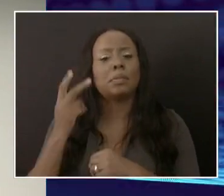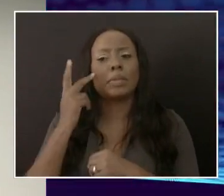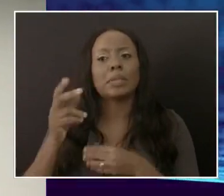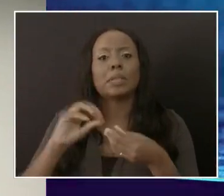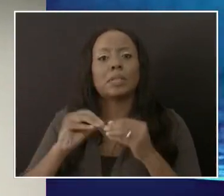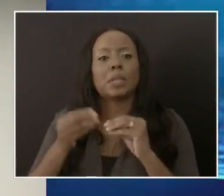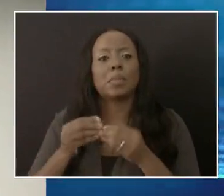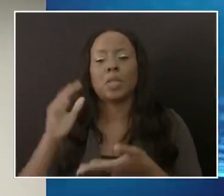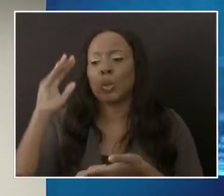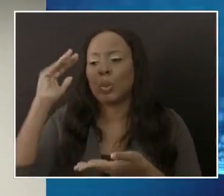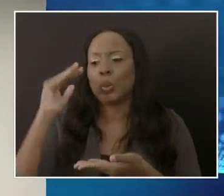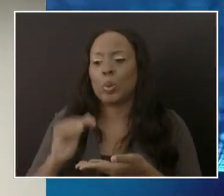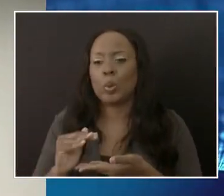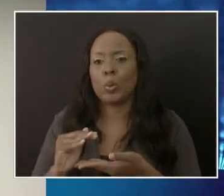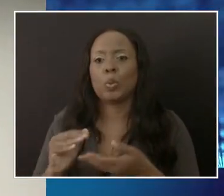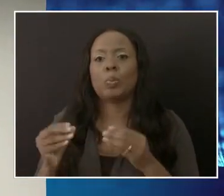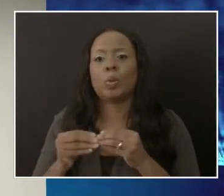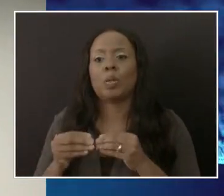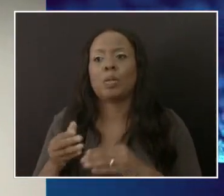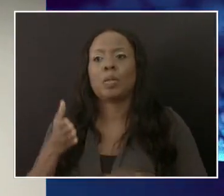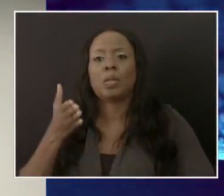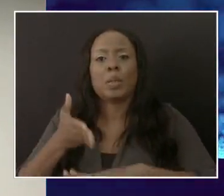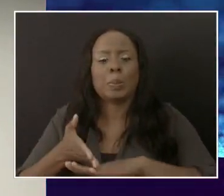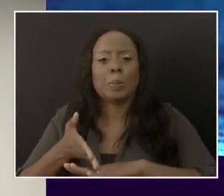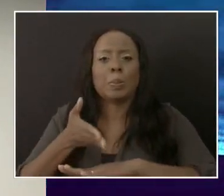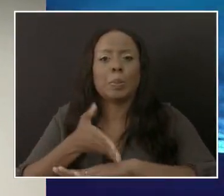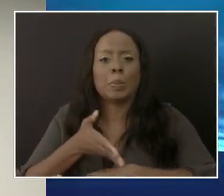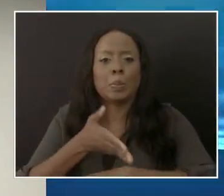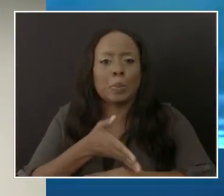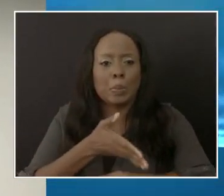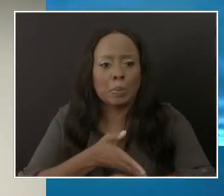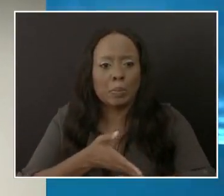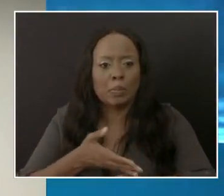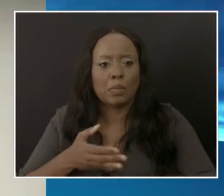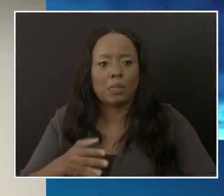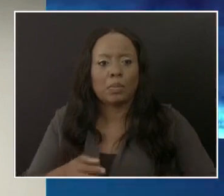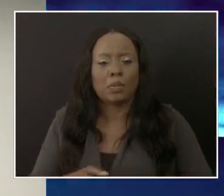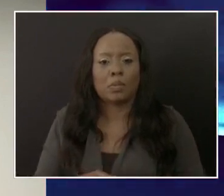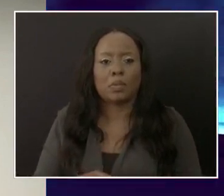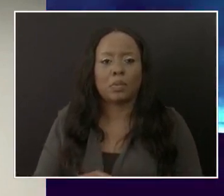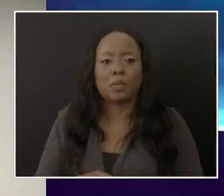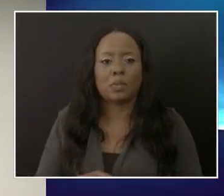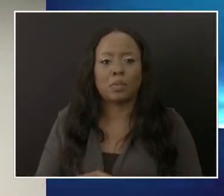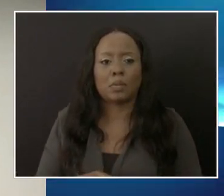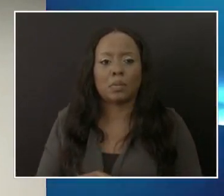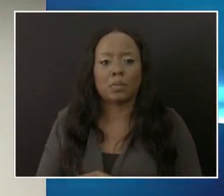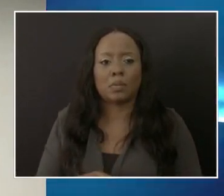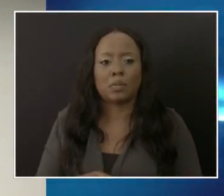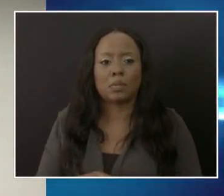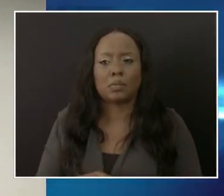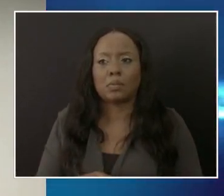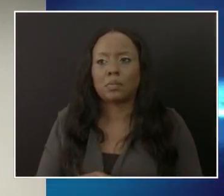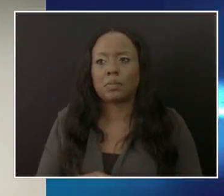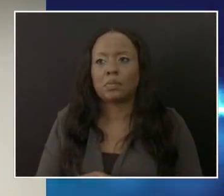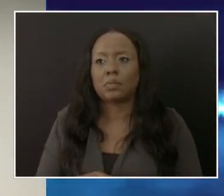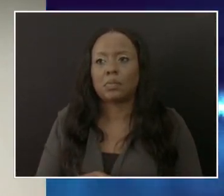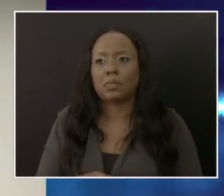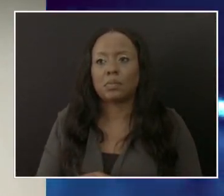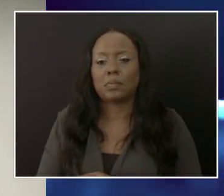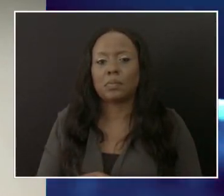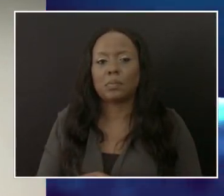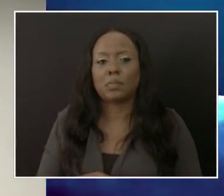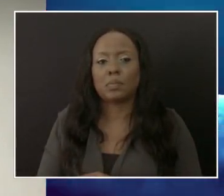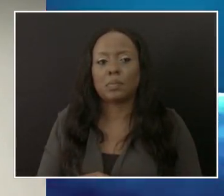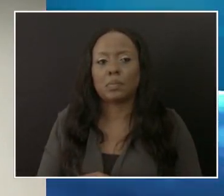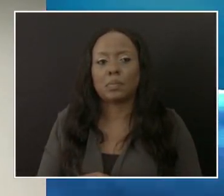we are seeing improvement it are any conversations happening about further um lifting the restrictions um similar to the curfew moving